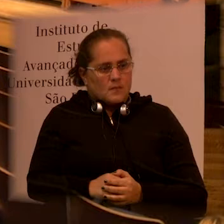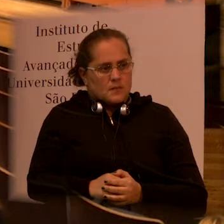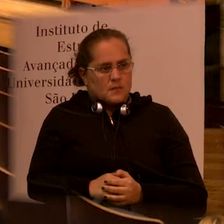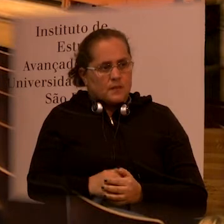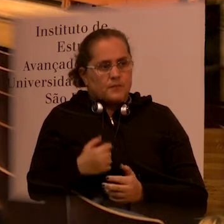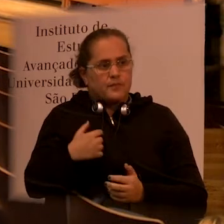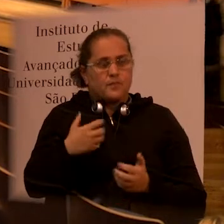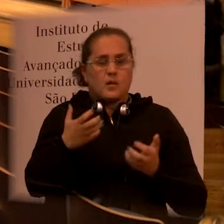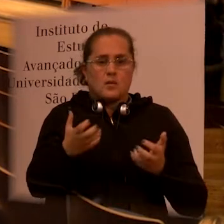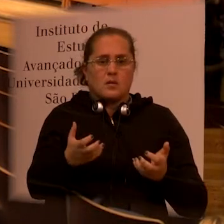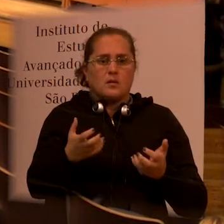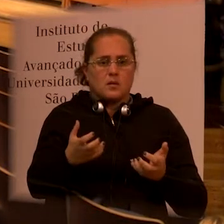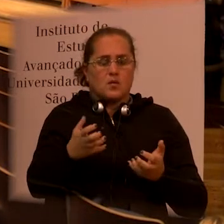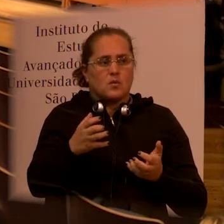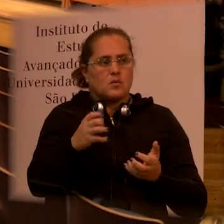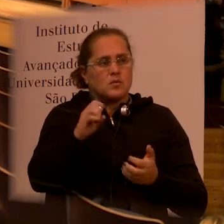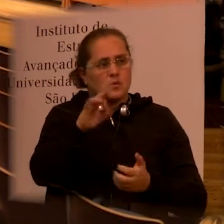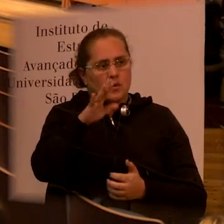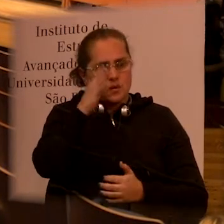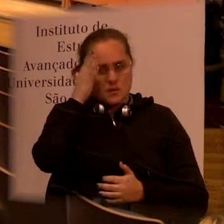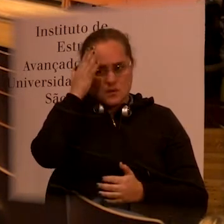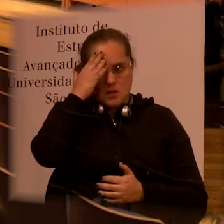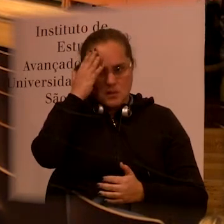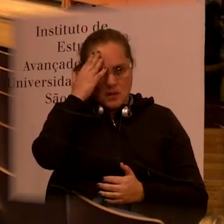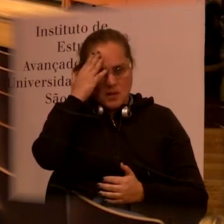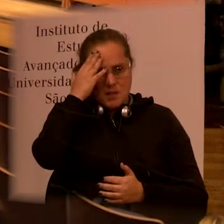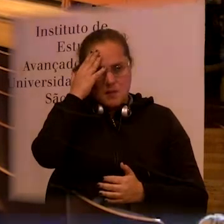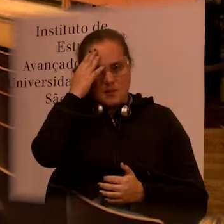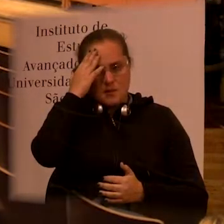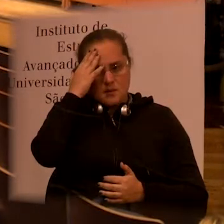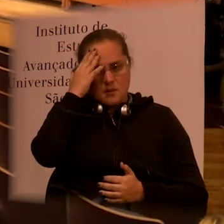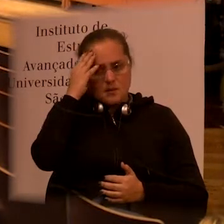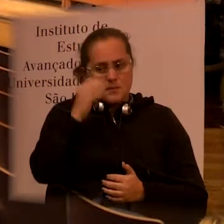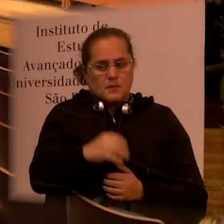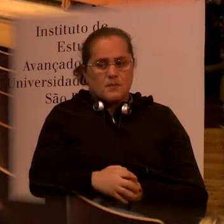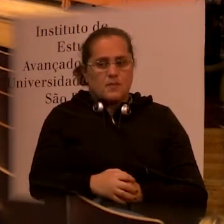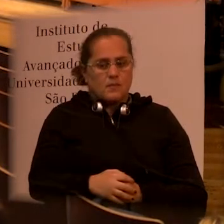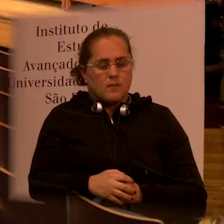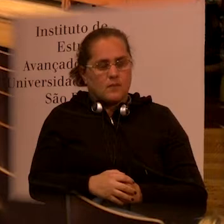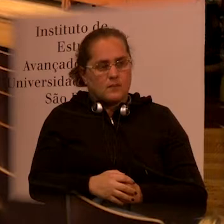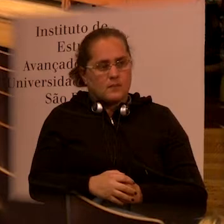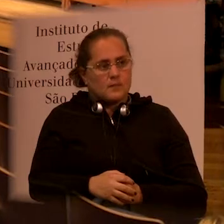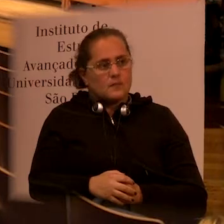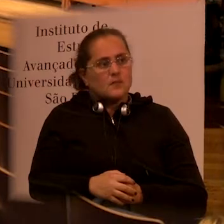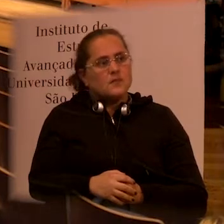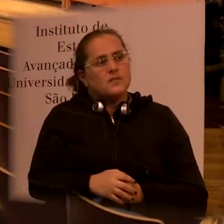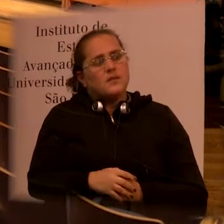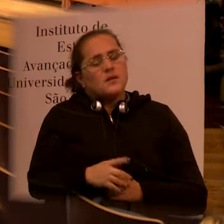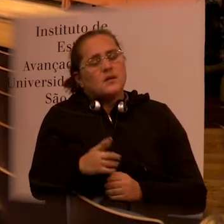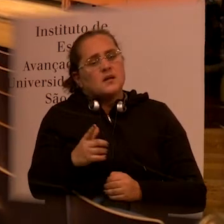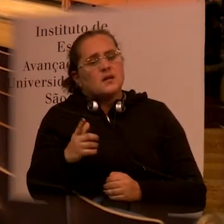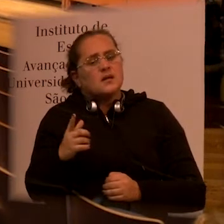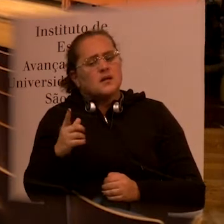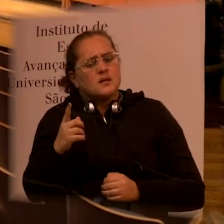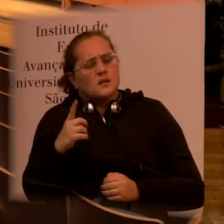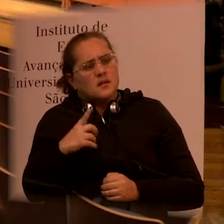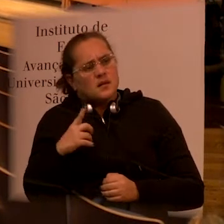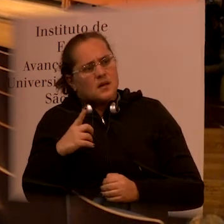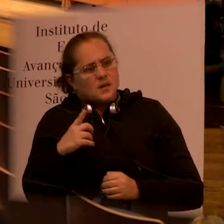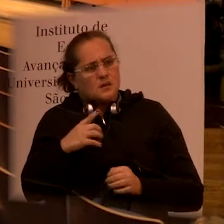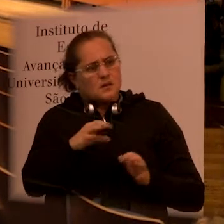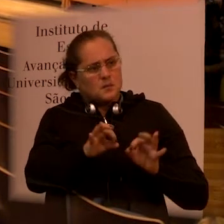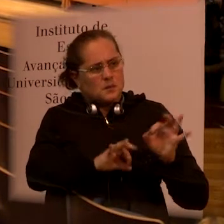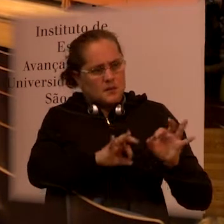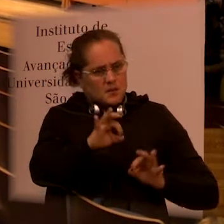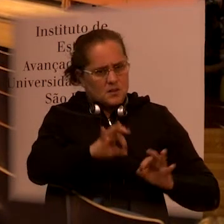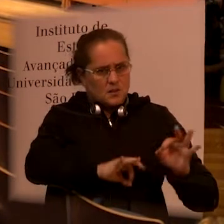disabilities. I'd just like to know if there would be any